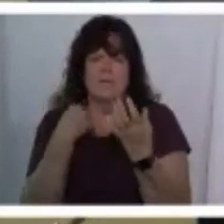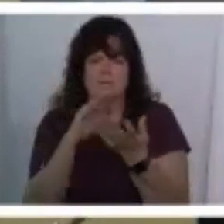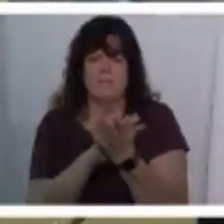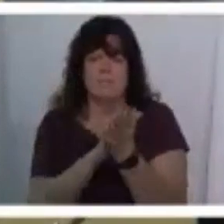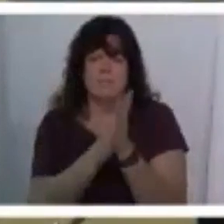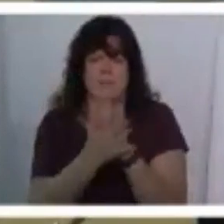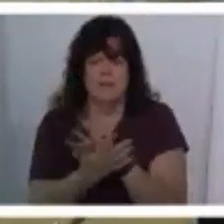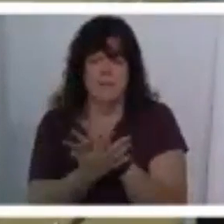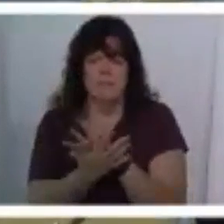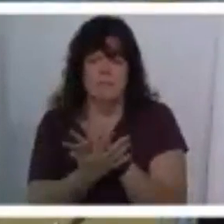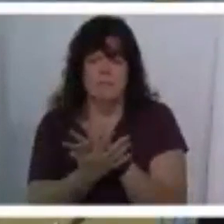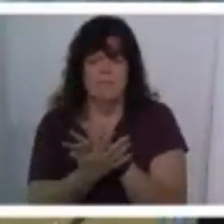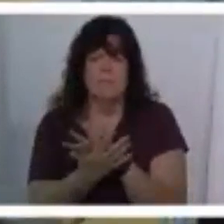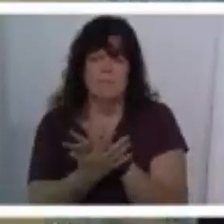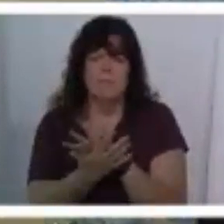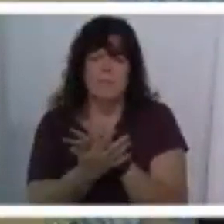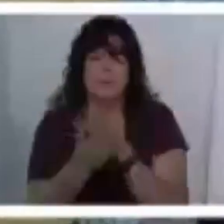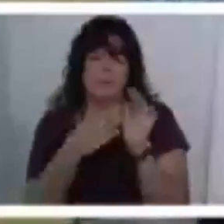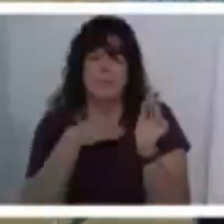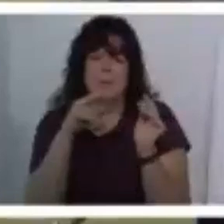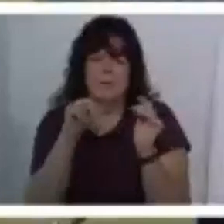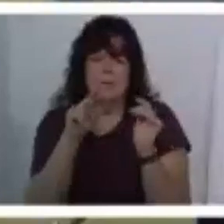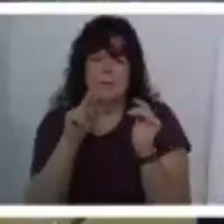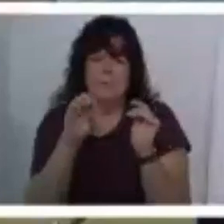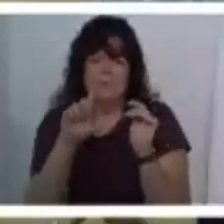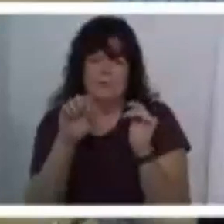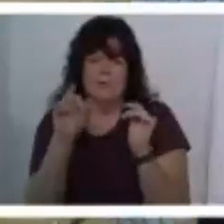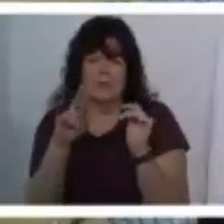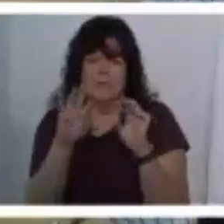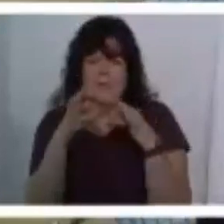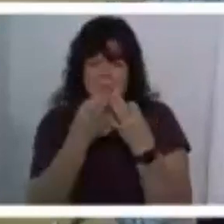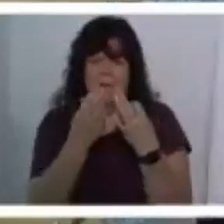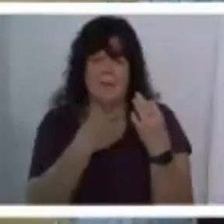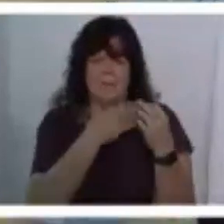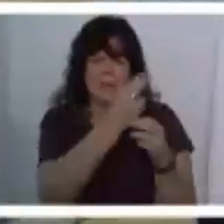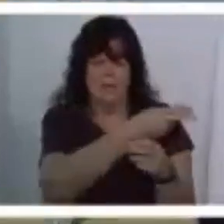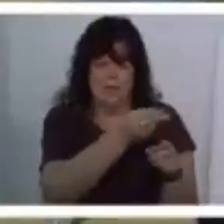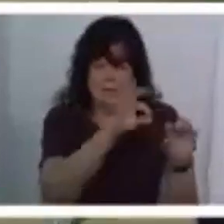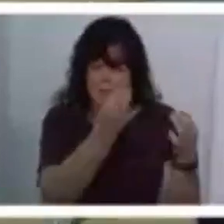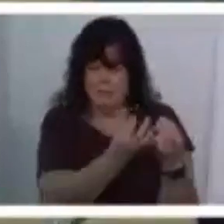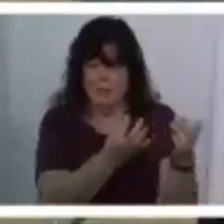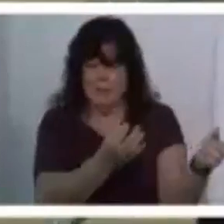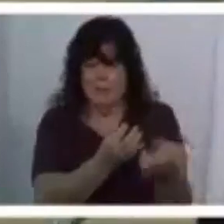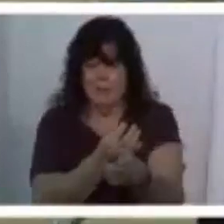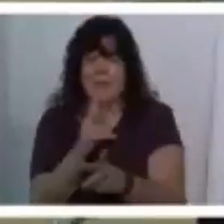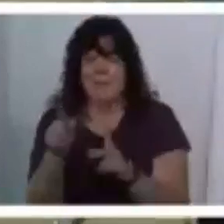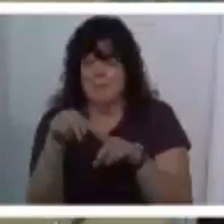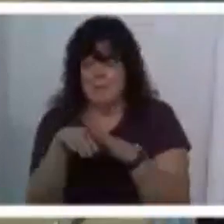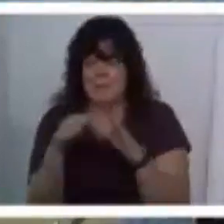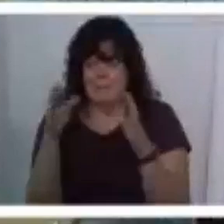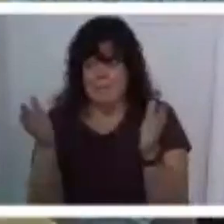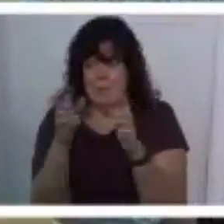my nuclear family my heritage hall family um and the people in this